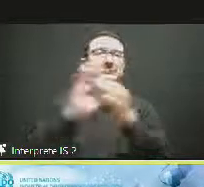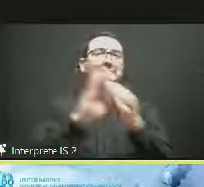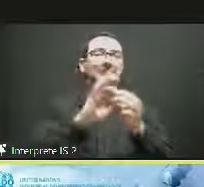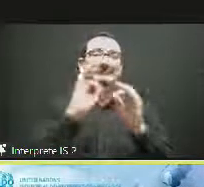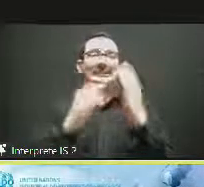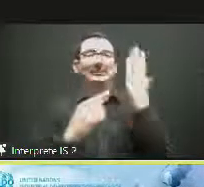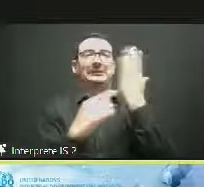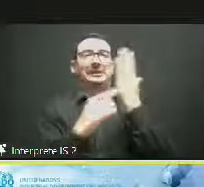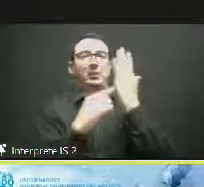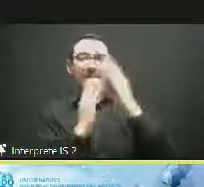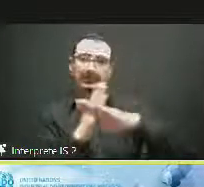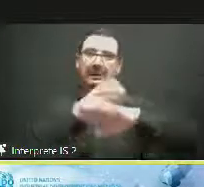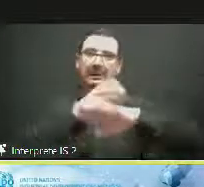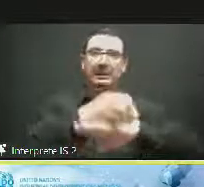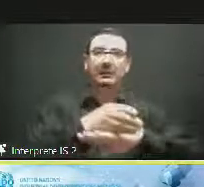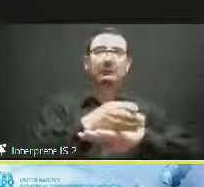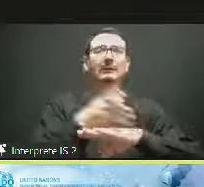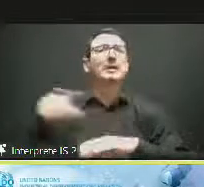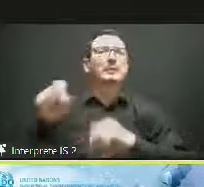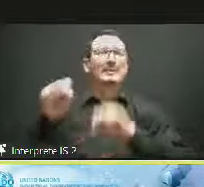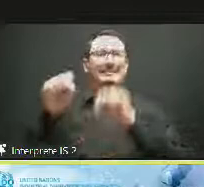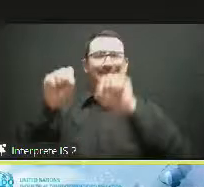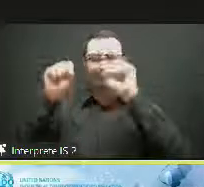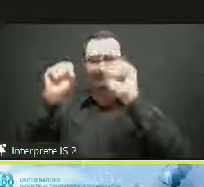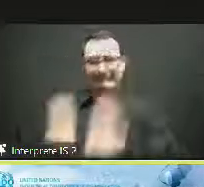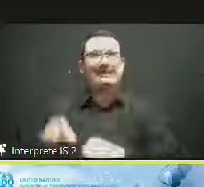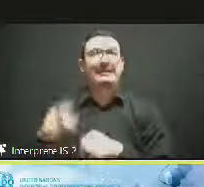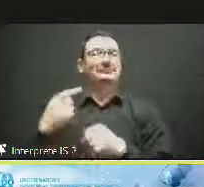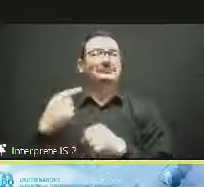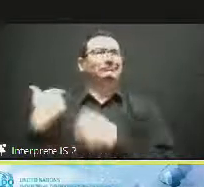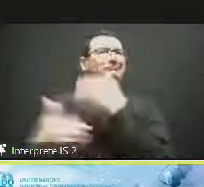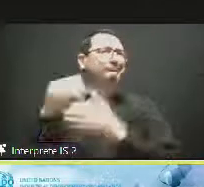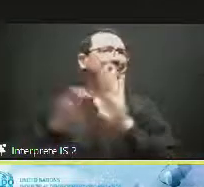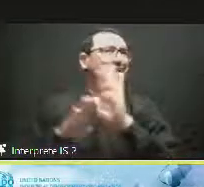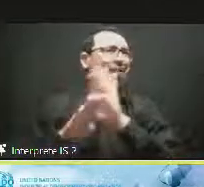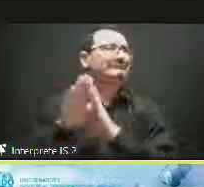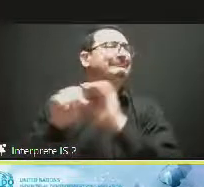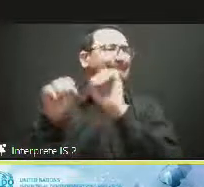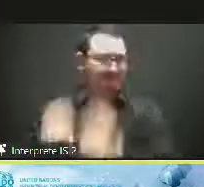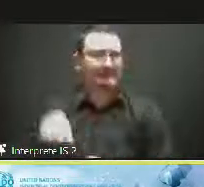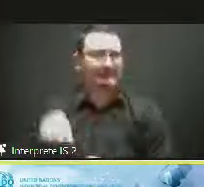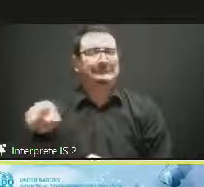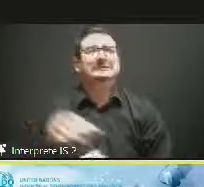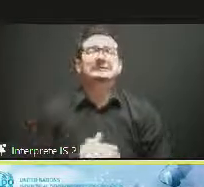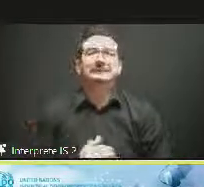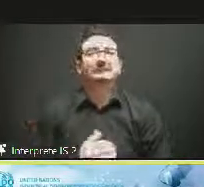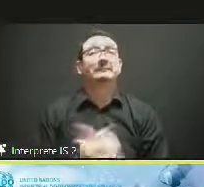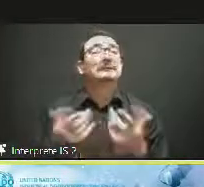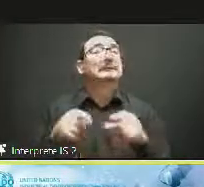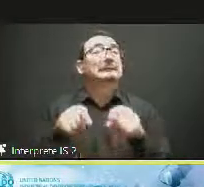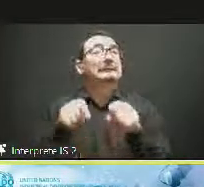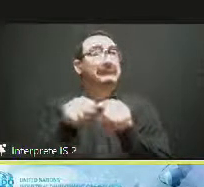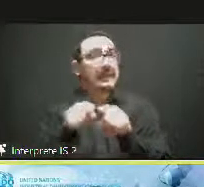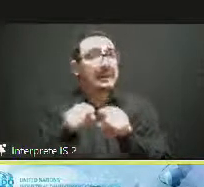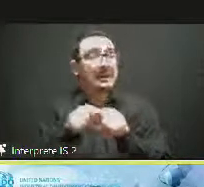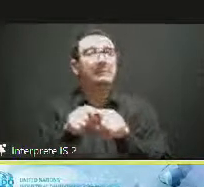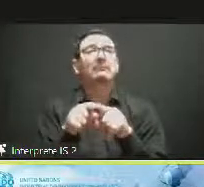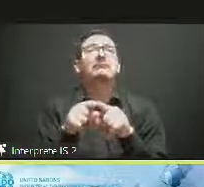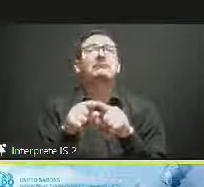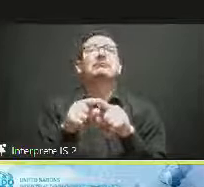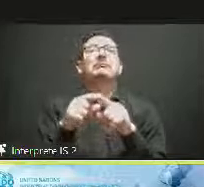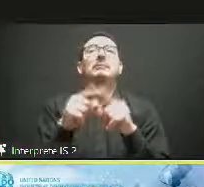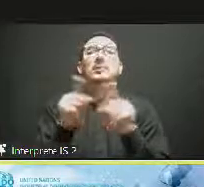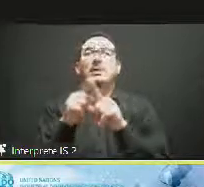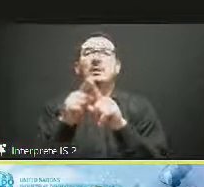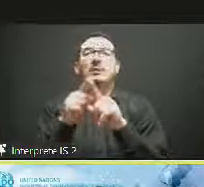products, but also to enter into the digital market, which is through